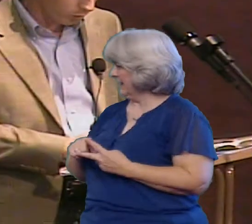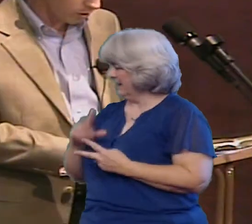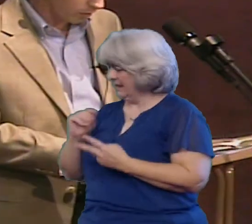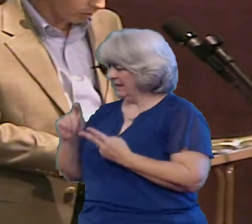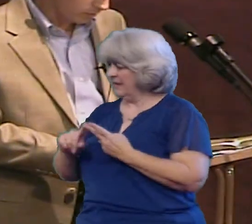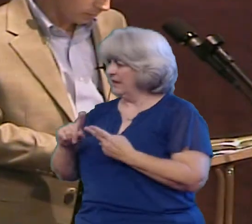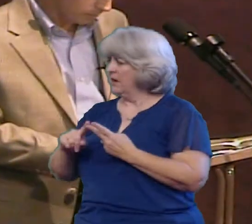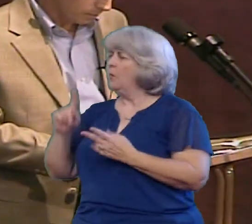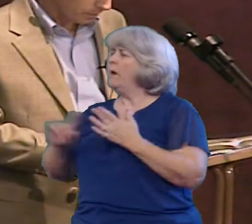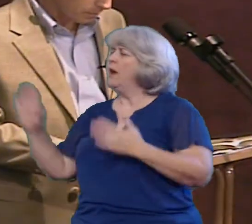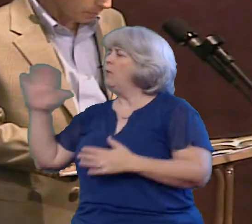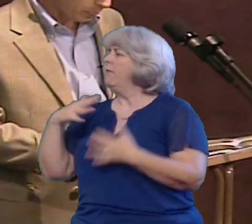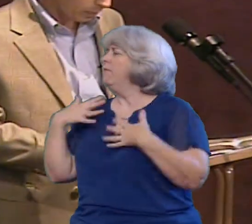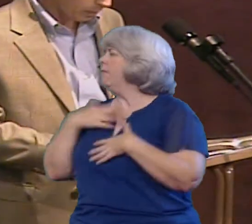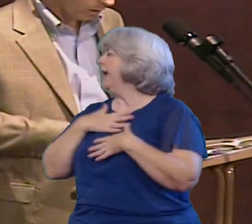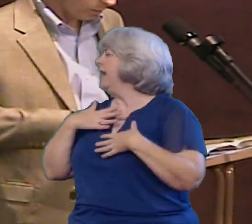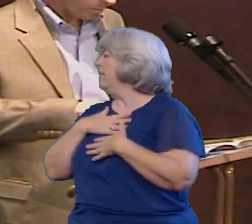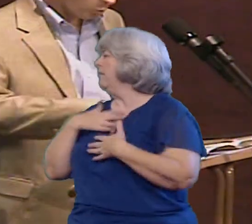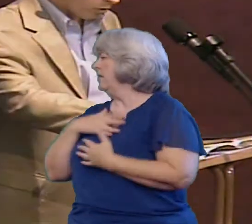with one another?